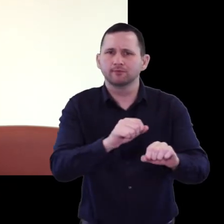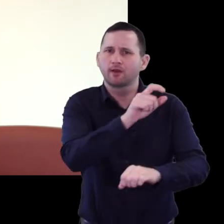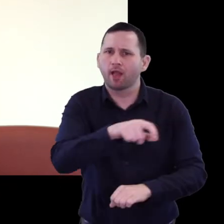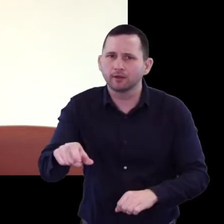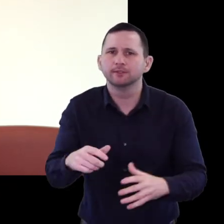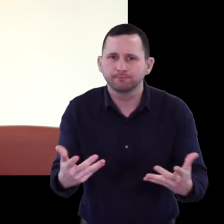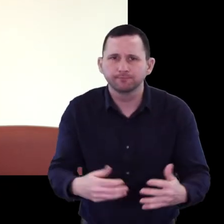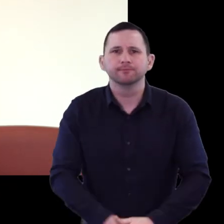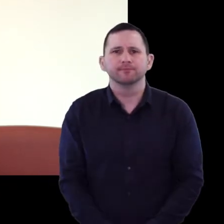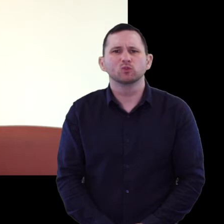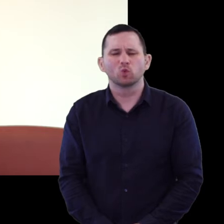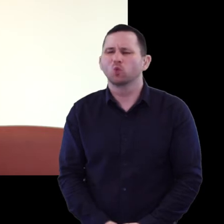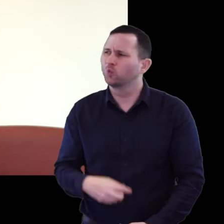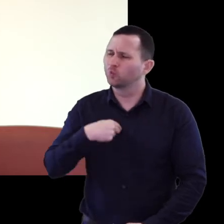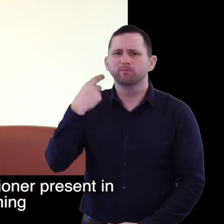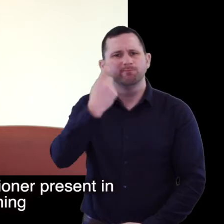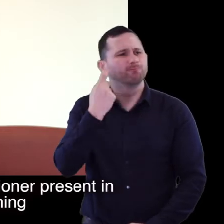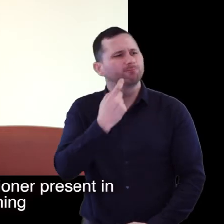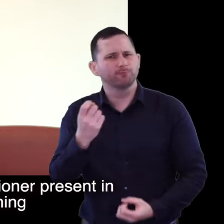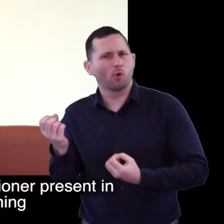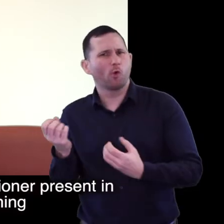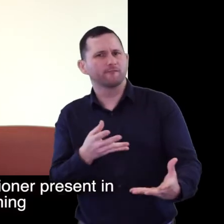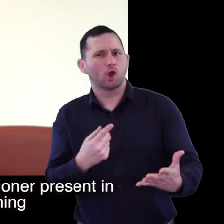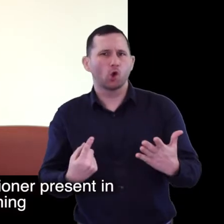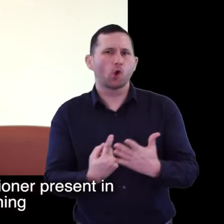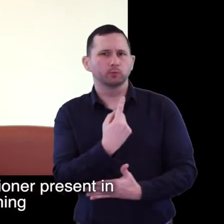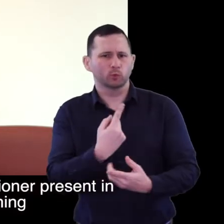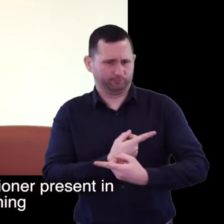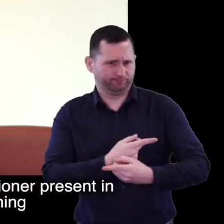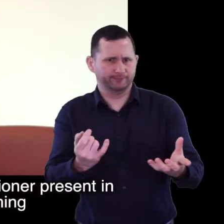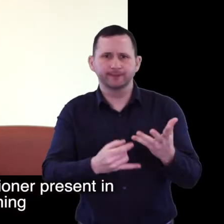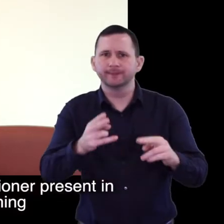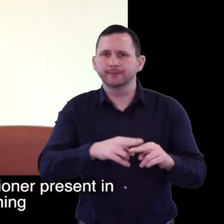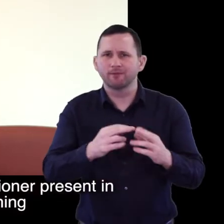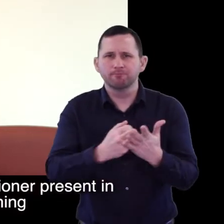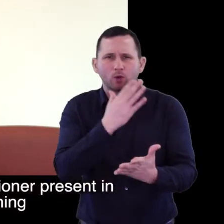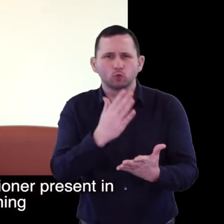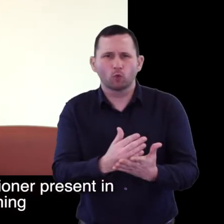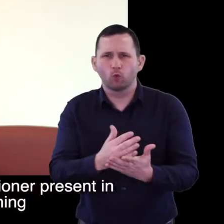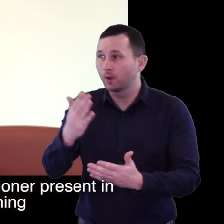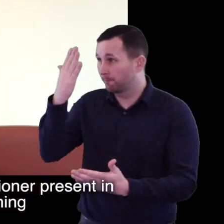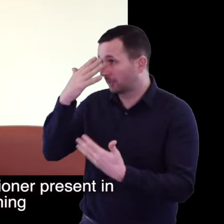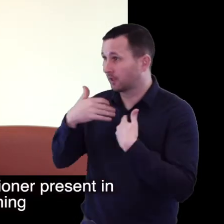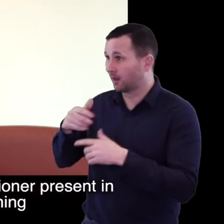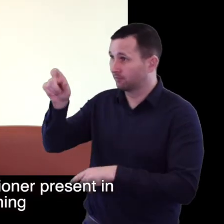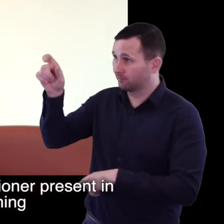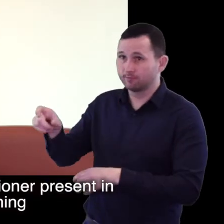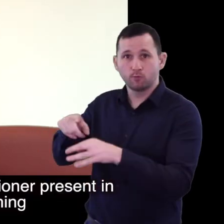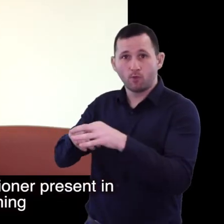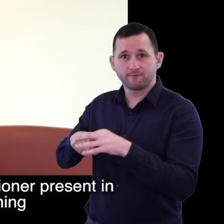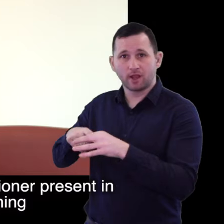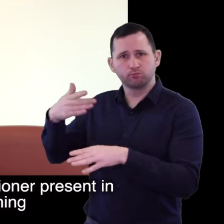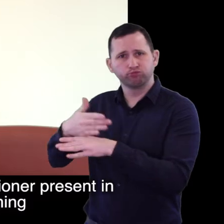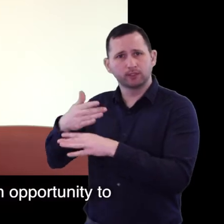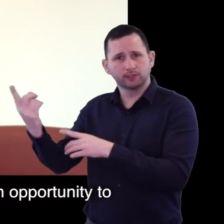affect their clients and our clients. I've ensured there's an approved mental health practitioner present in my service so